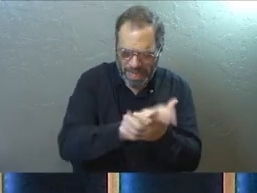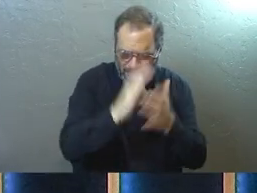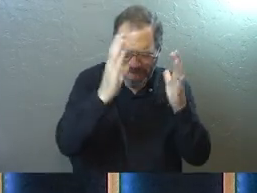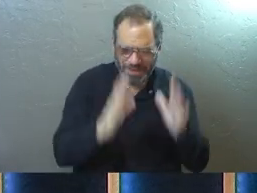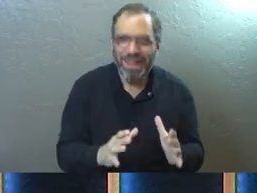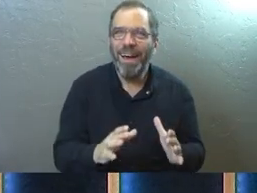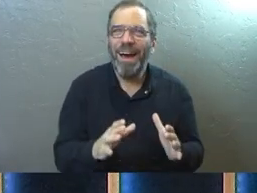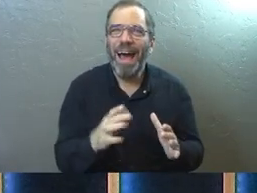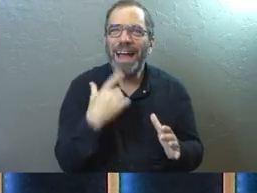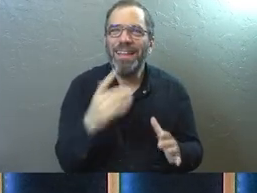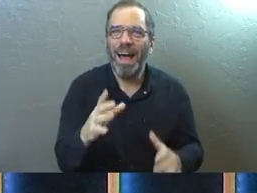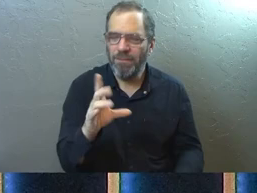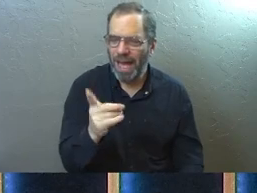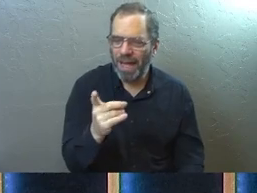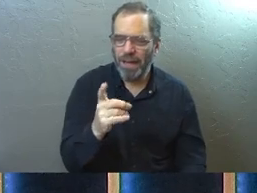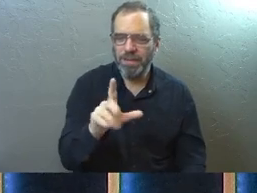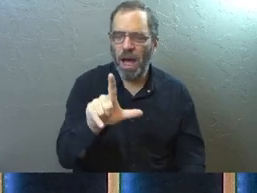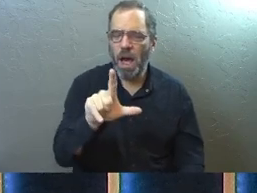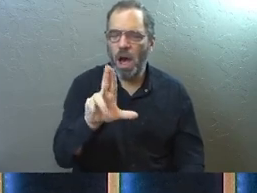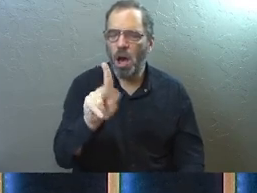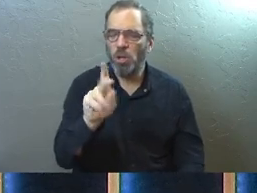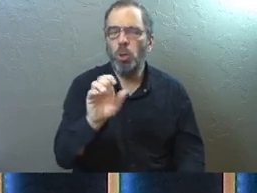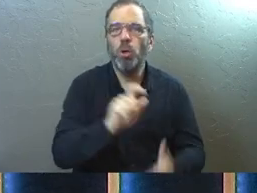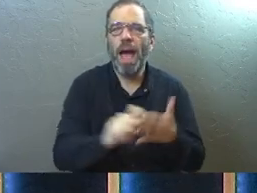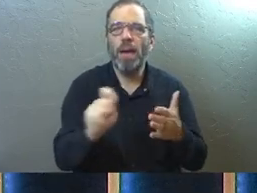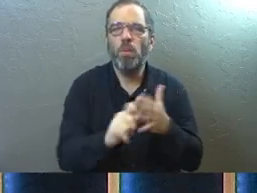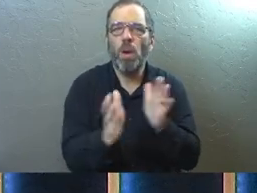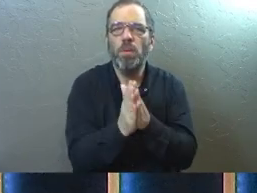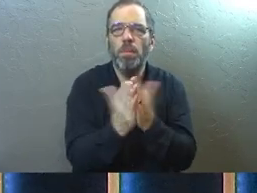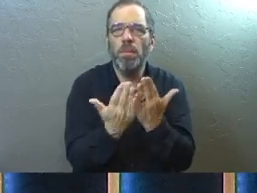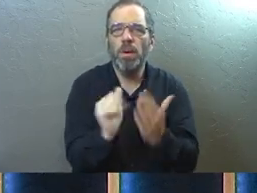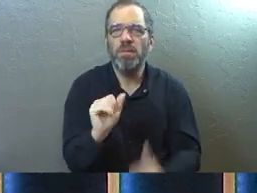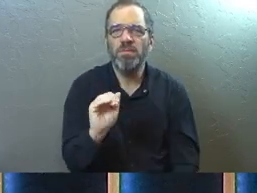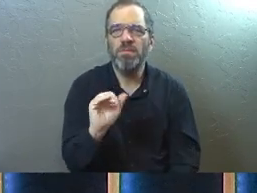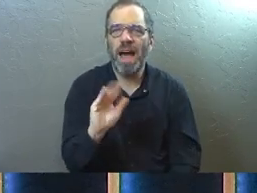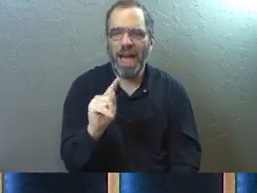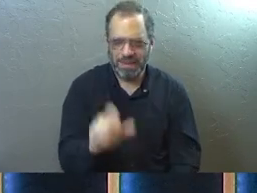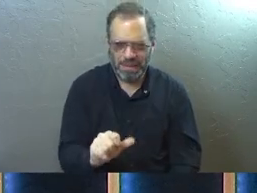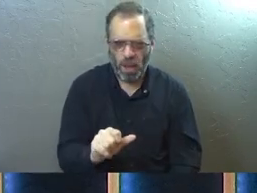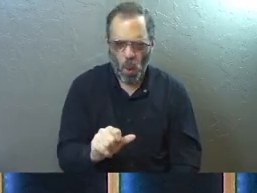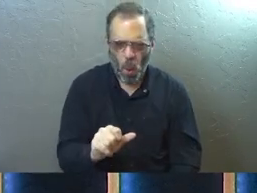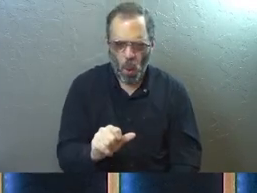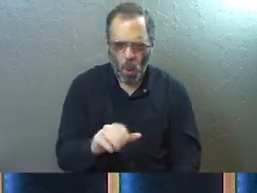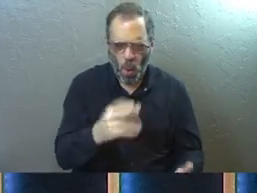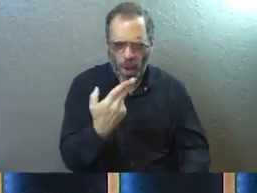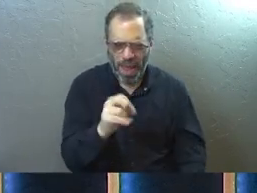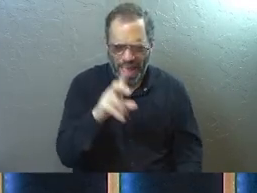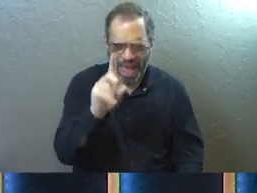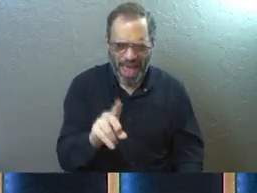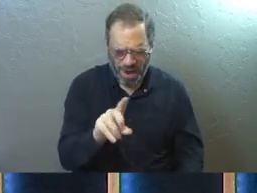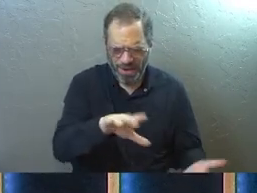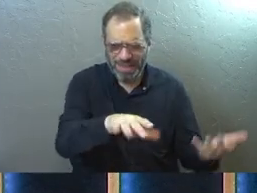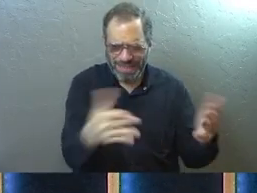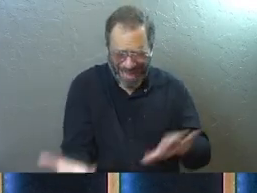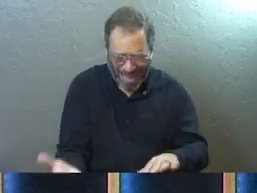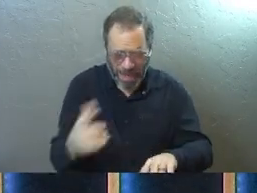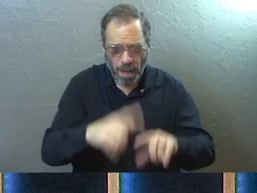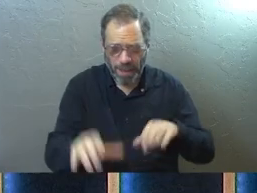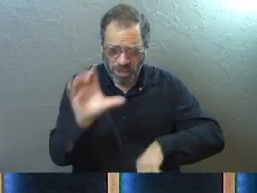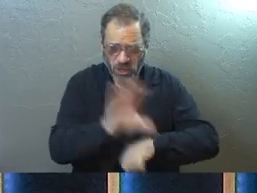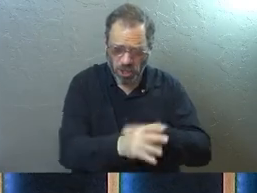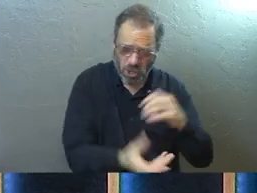And I just love the way that Dr. Luke, the author of this book, kind of puts that together. Herod just died a gruesome death, but the church of God kept growing.